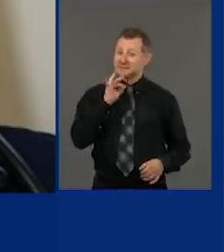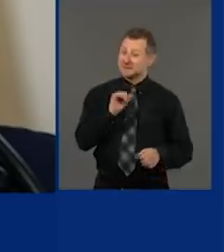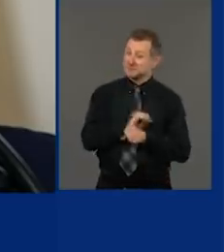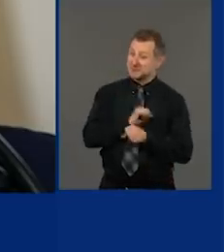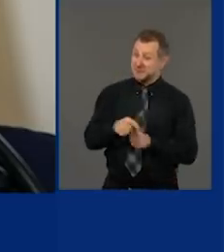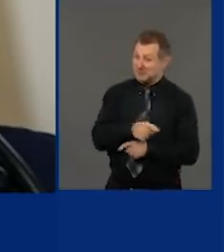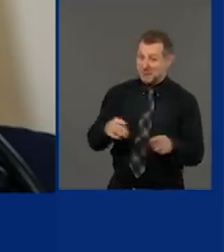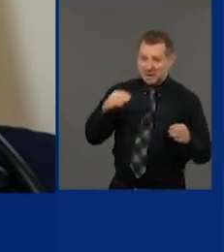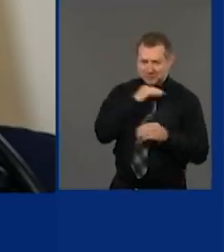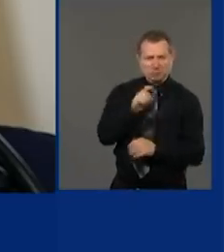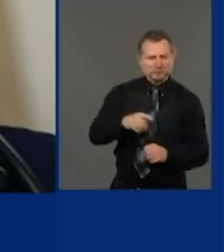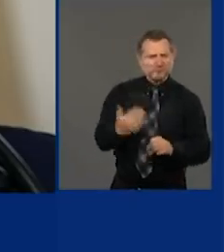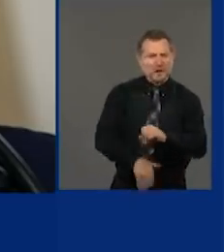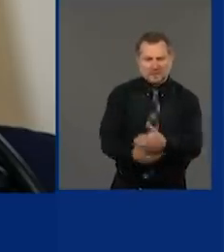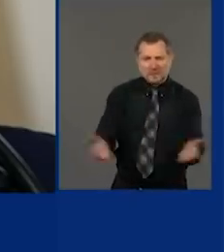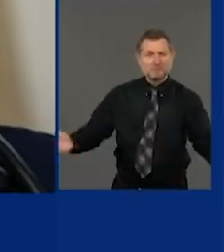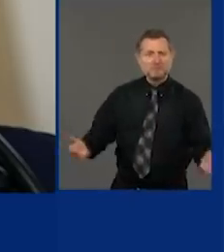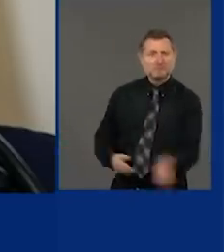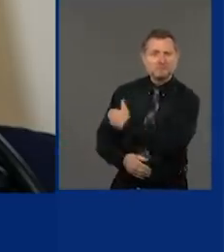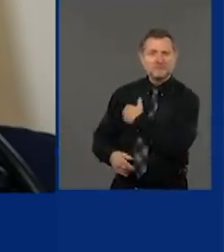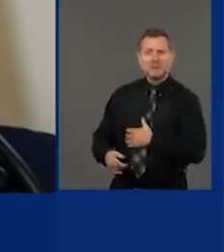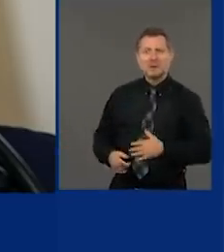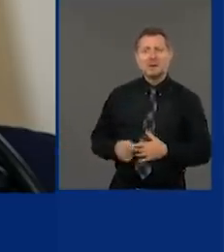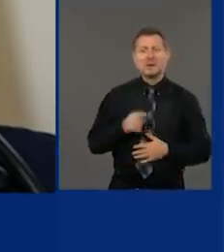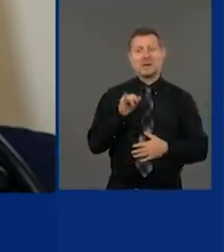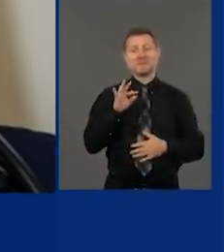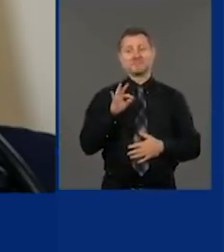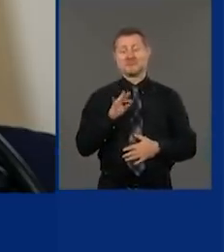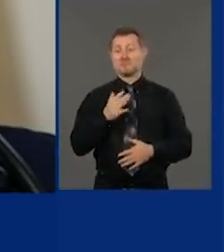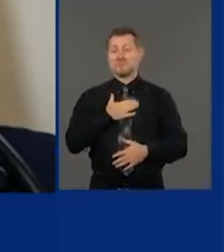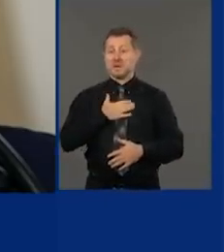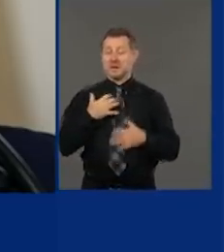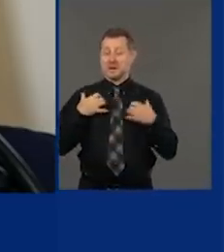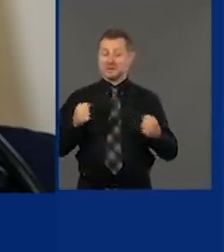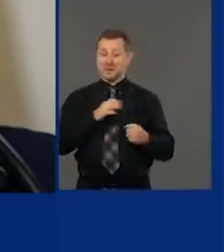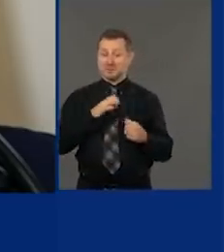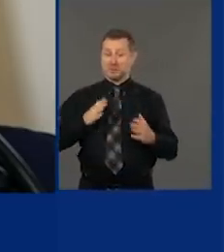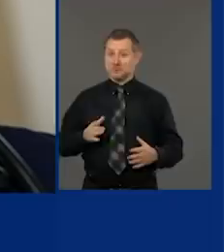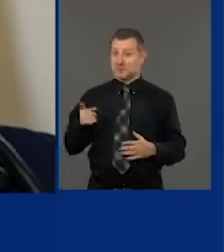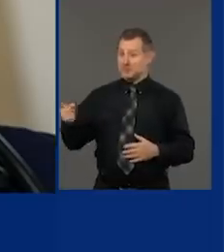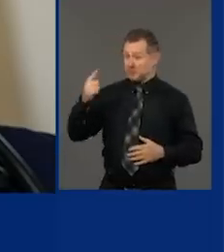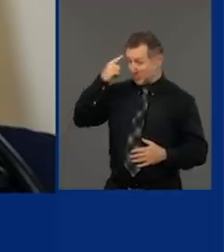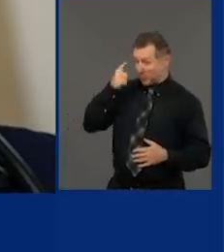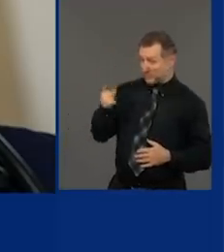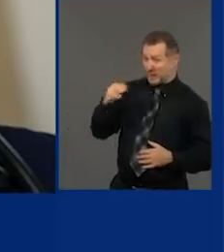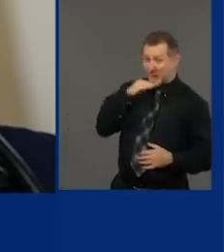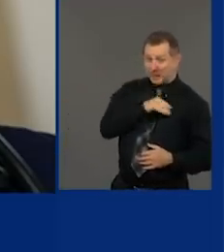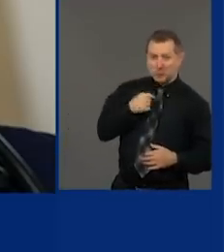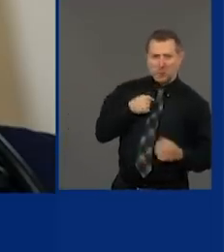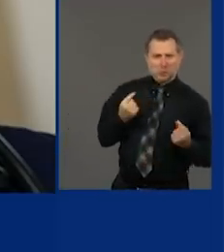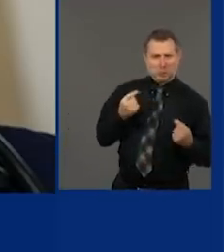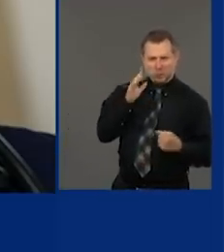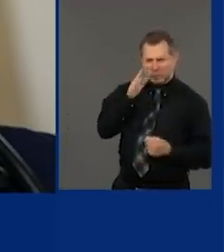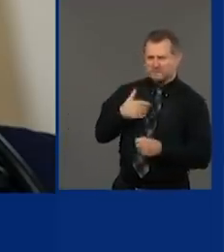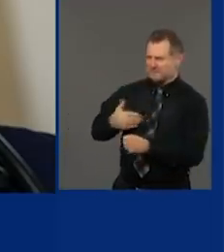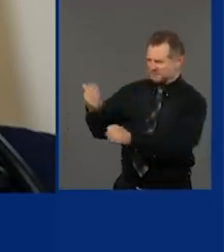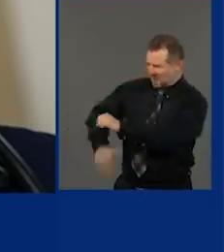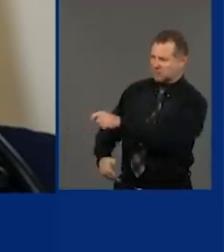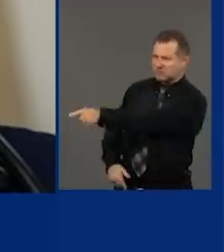You know what I would do if I believed my health commissioner was lying? I would fire him.